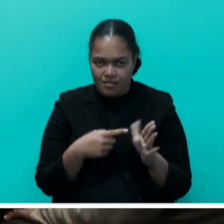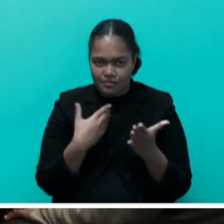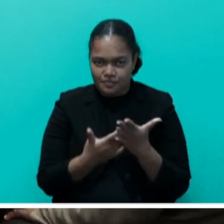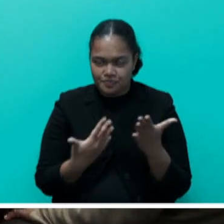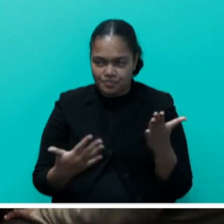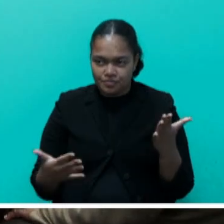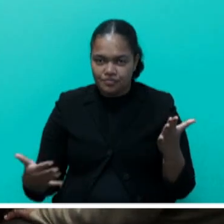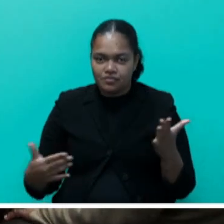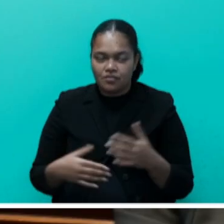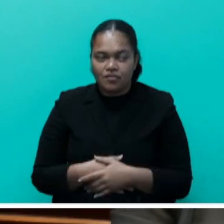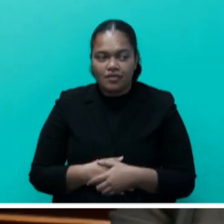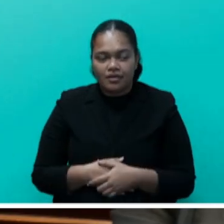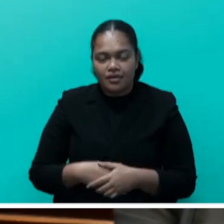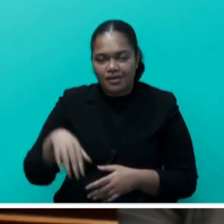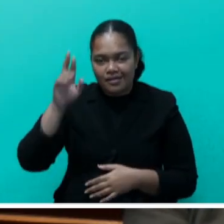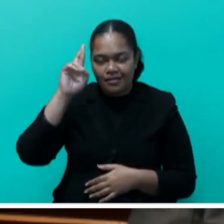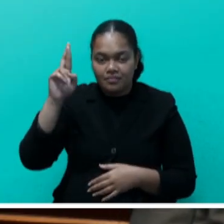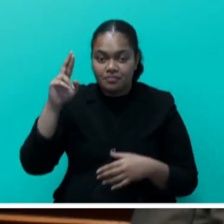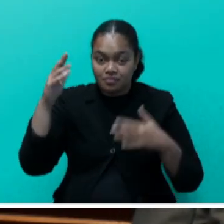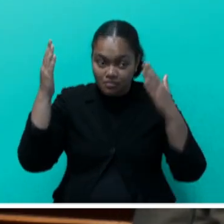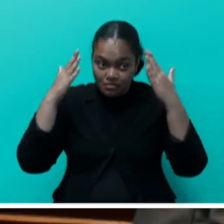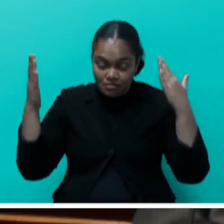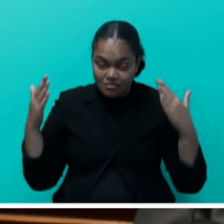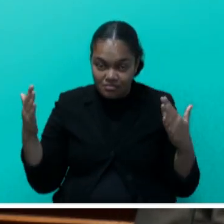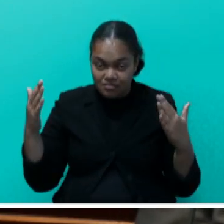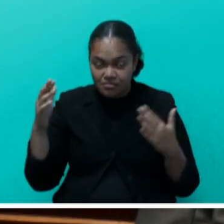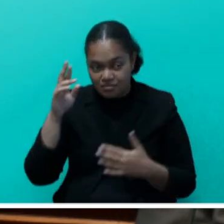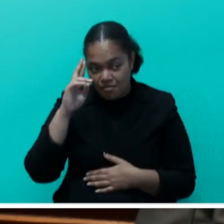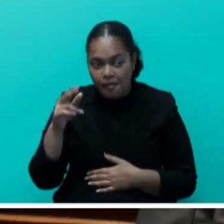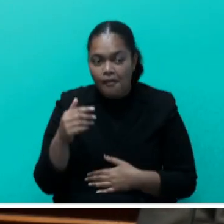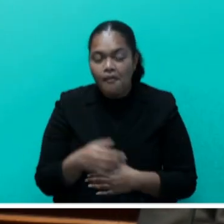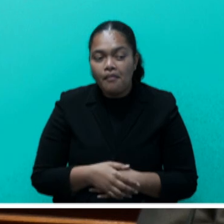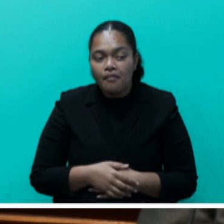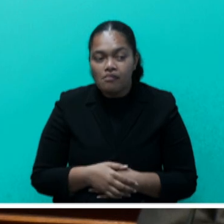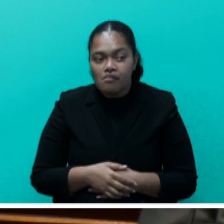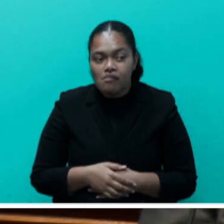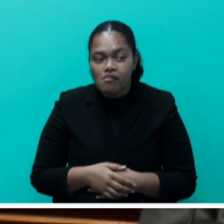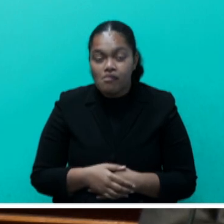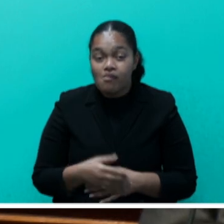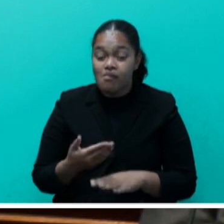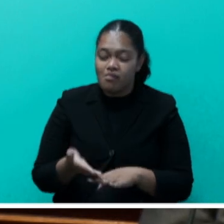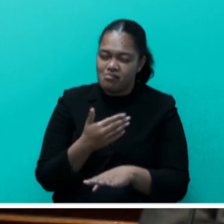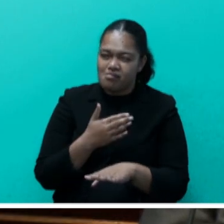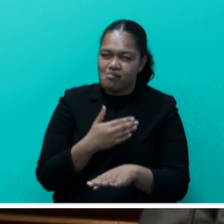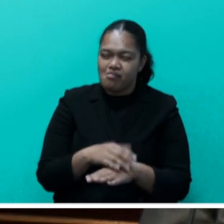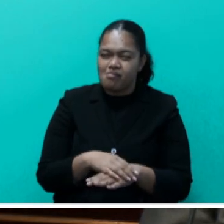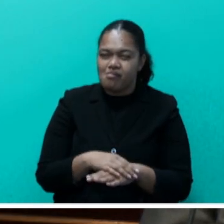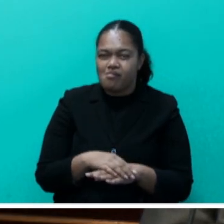Mr Speaker, in the earlier sitting, the